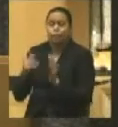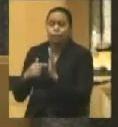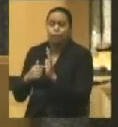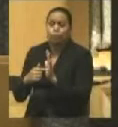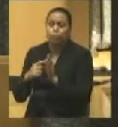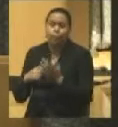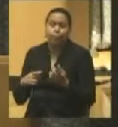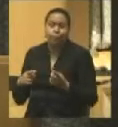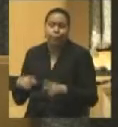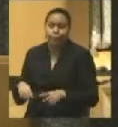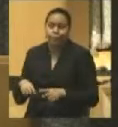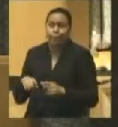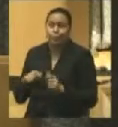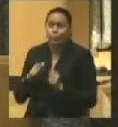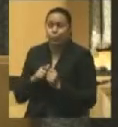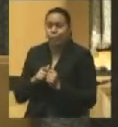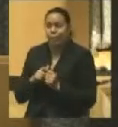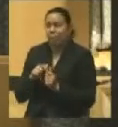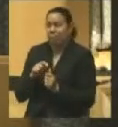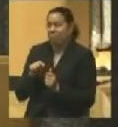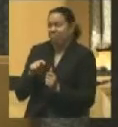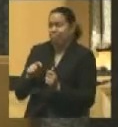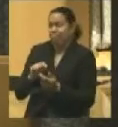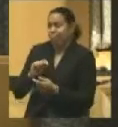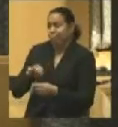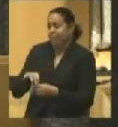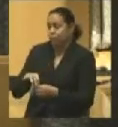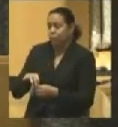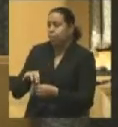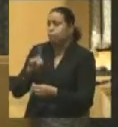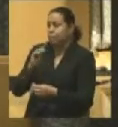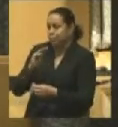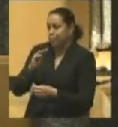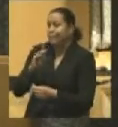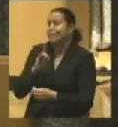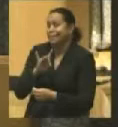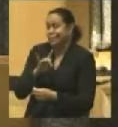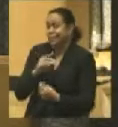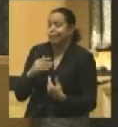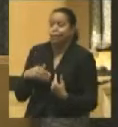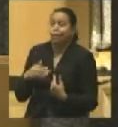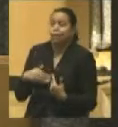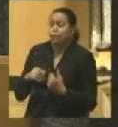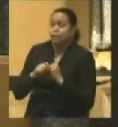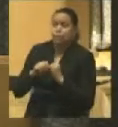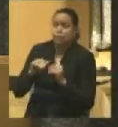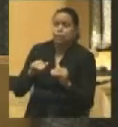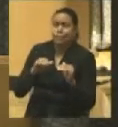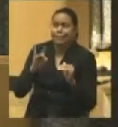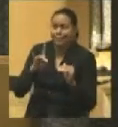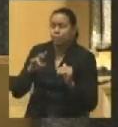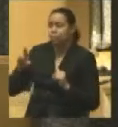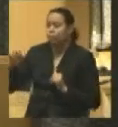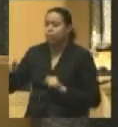happened in those elections was this. The Democrats did make their usual effort, and the Republicans